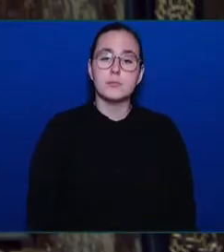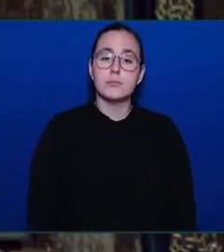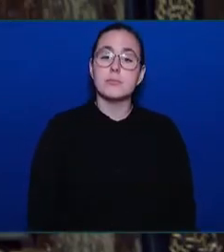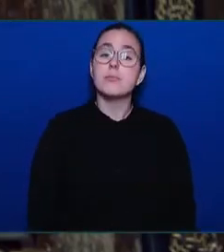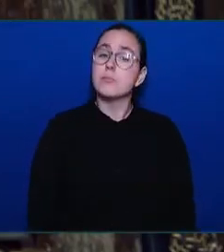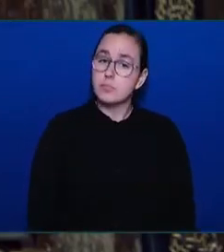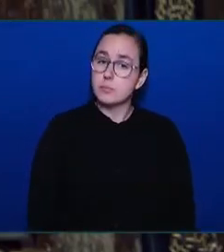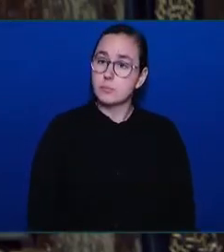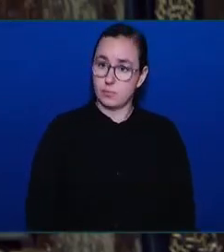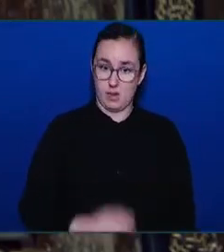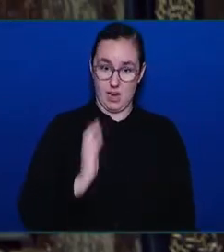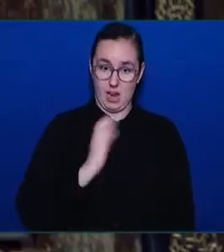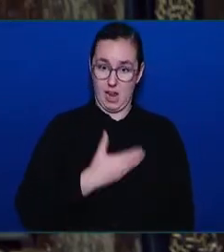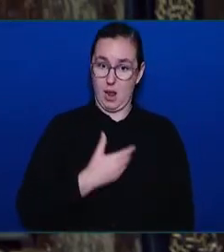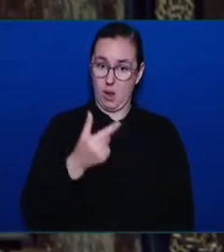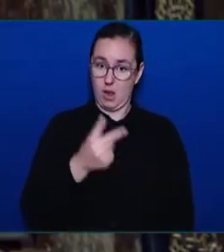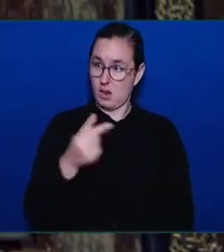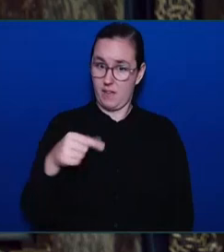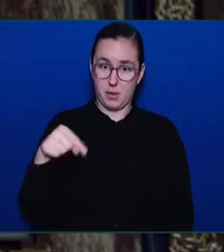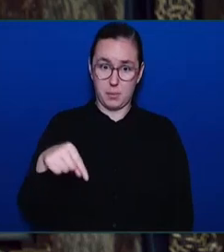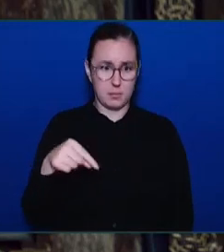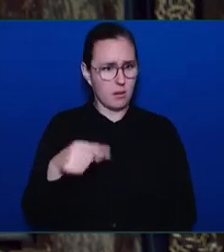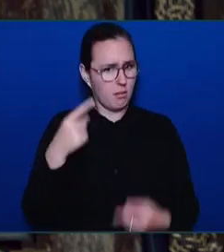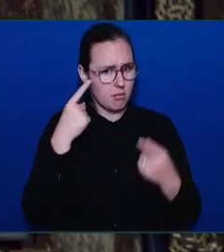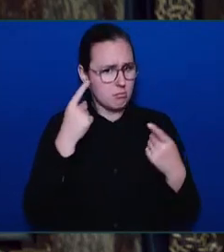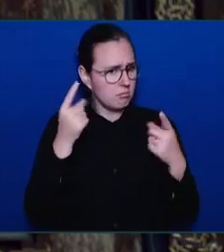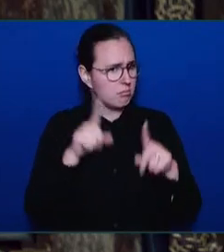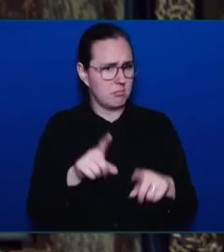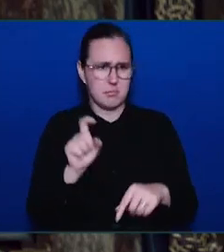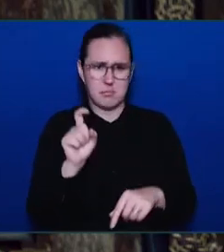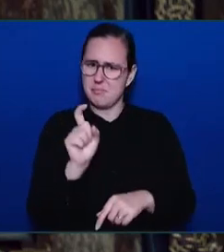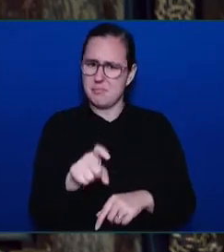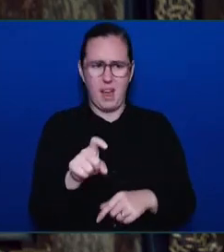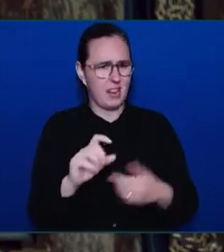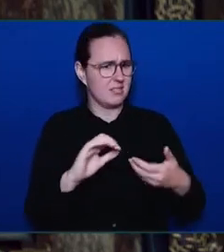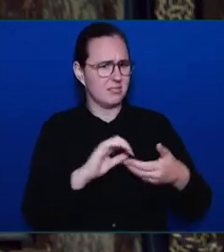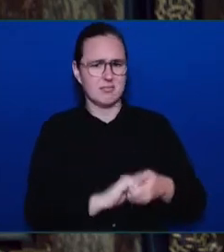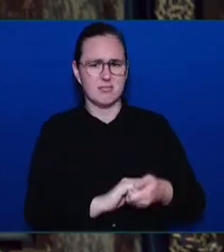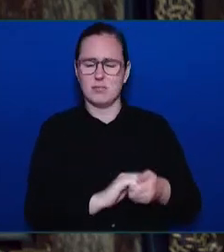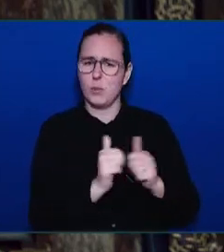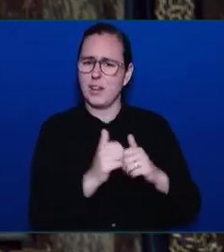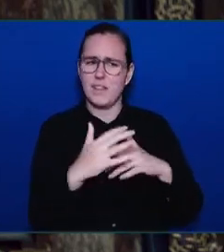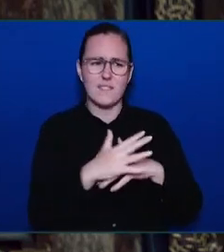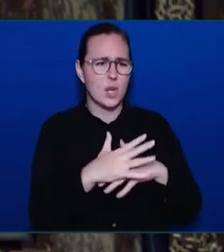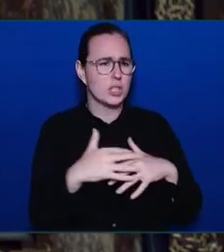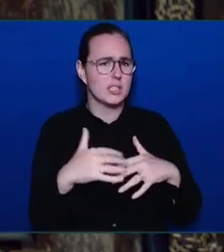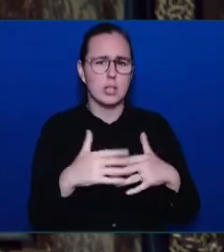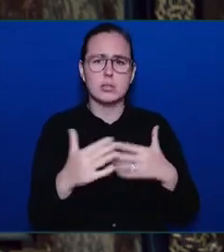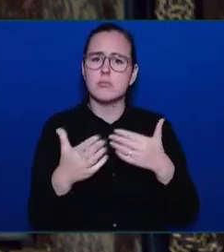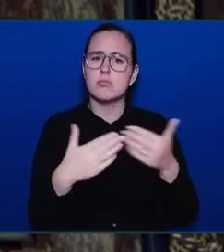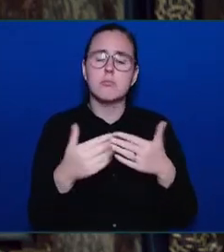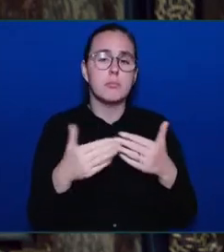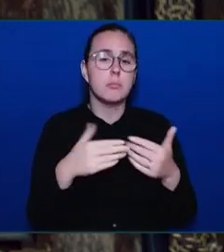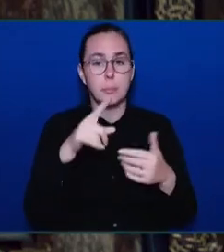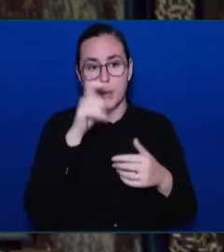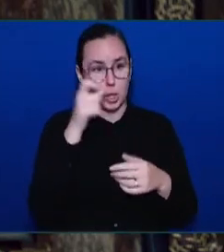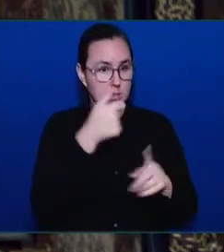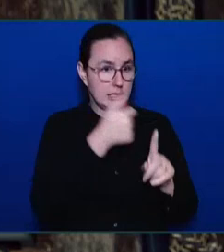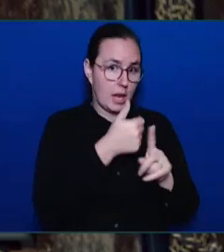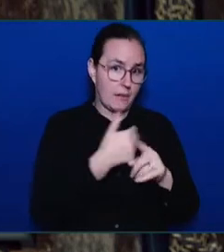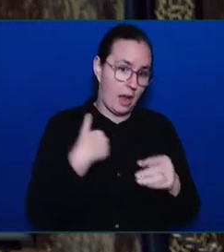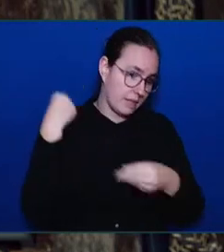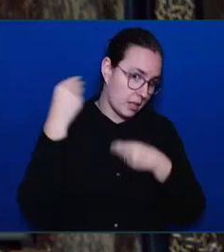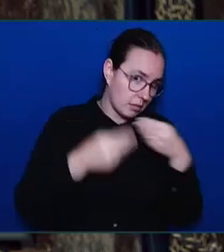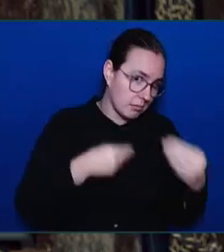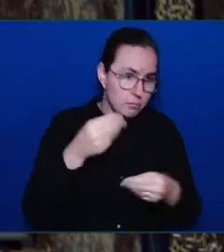and whether that leadership is hereditary, elected, or fused, we will work on the ground with them to meet their needs, both